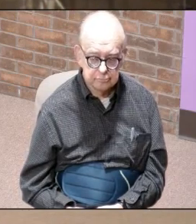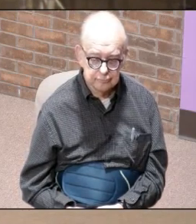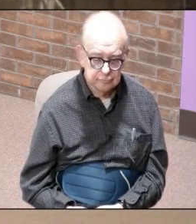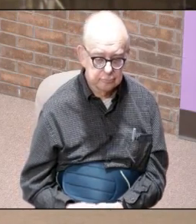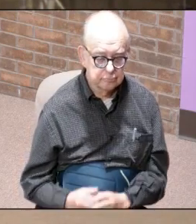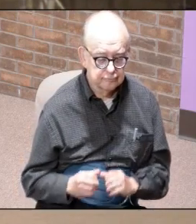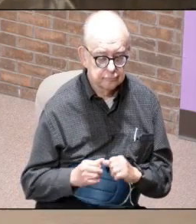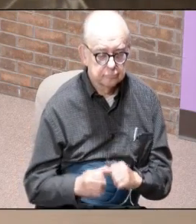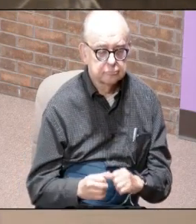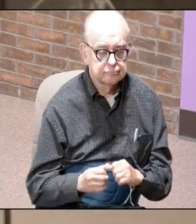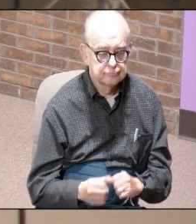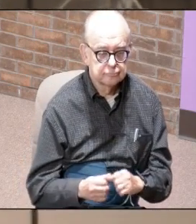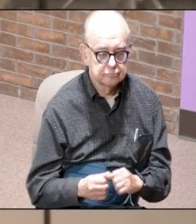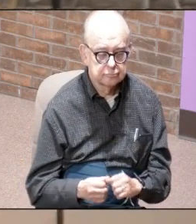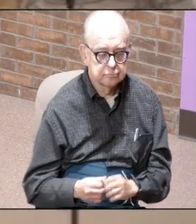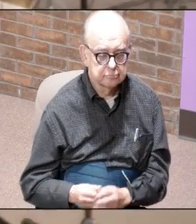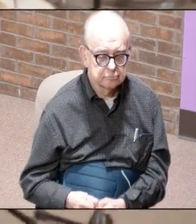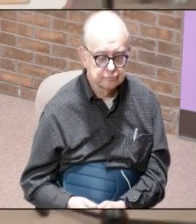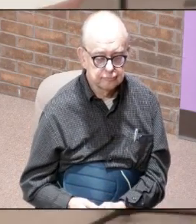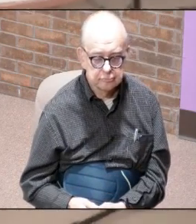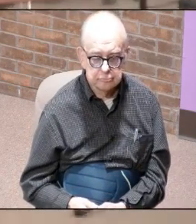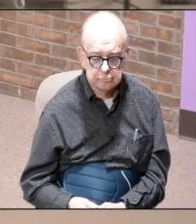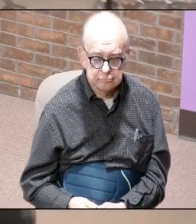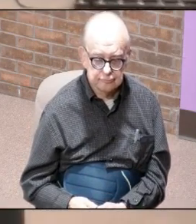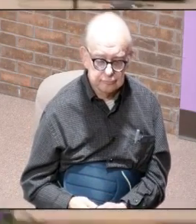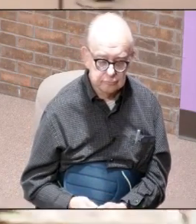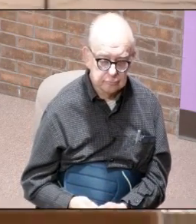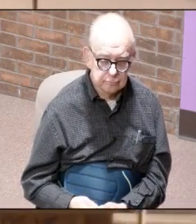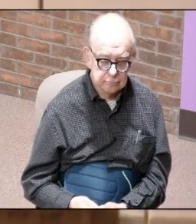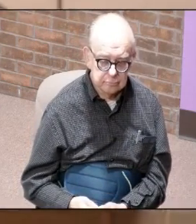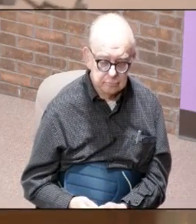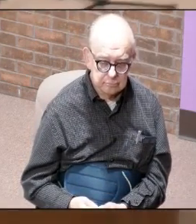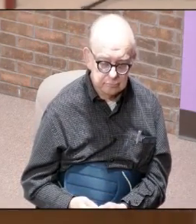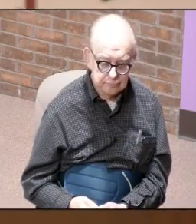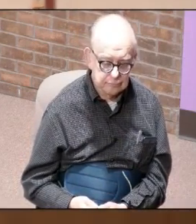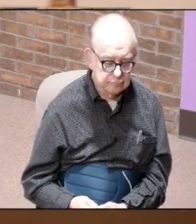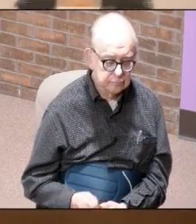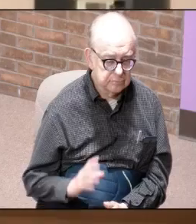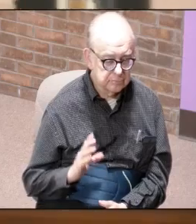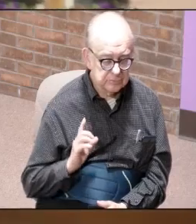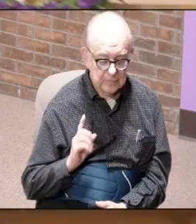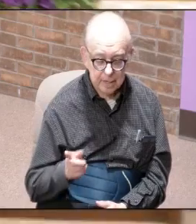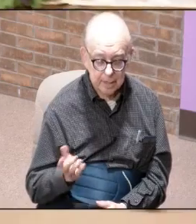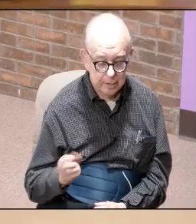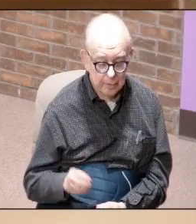I'll continue the first part it's only about 10 minutes but I can't go any longer